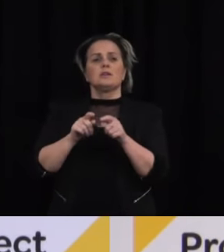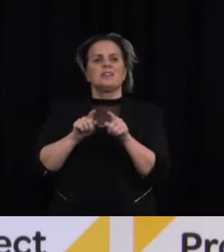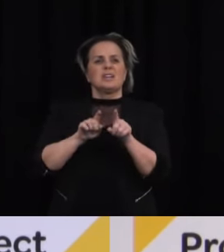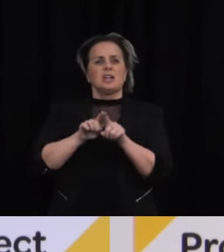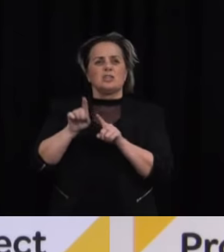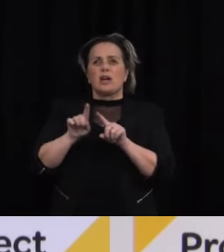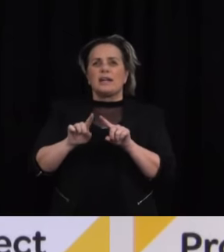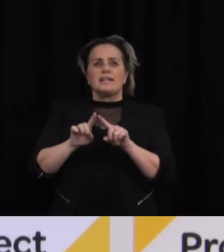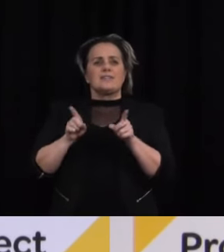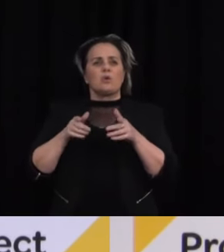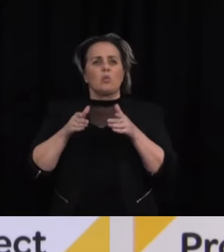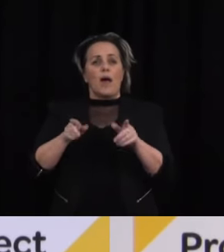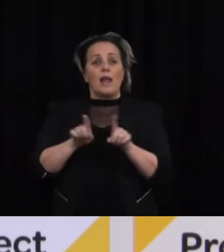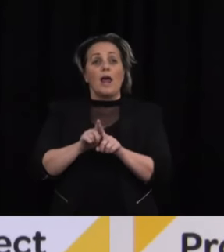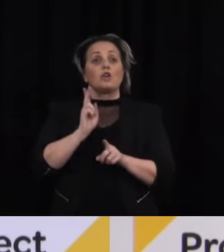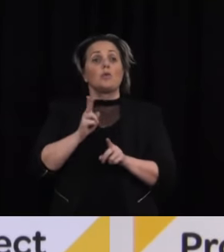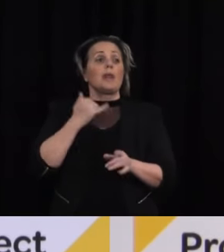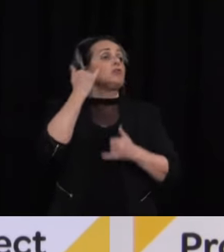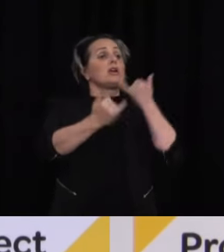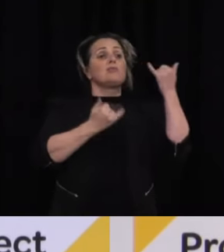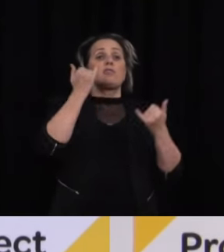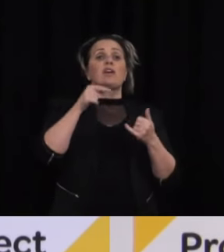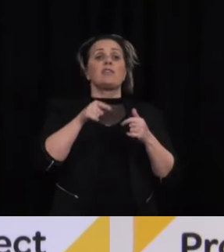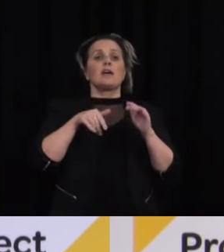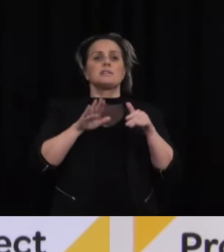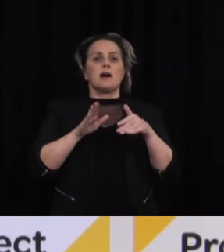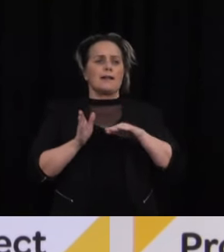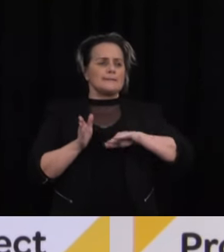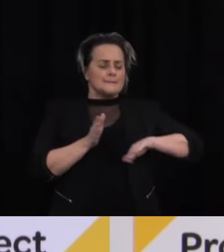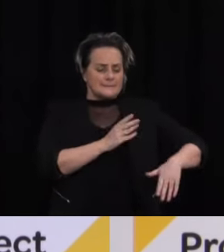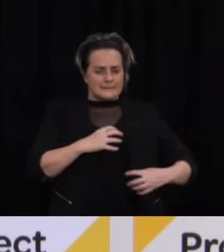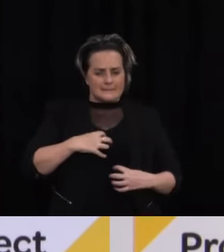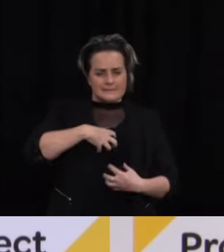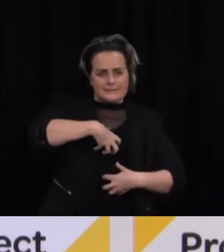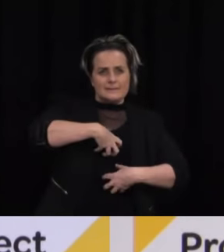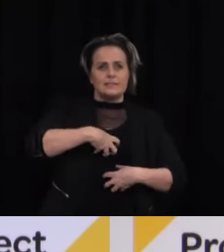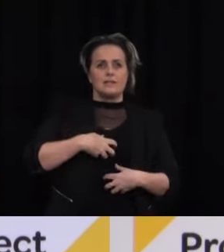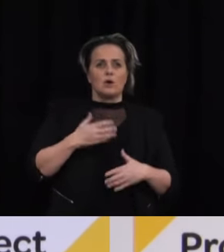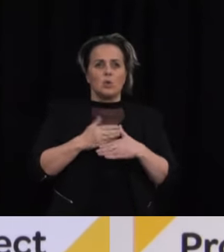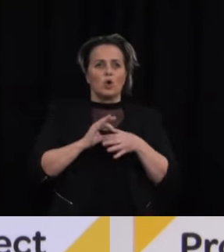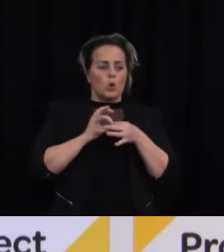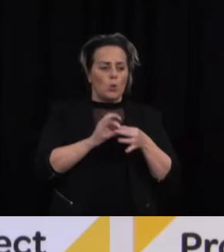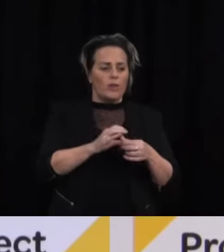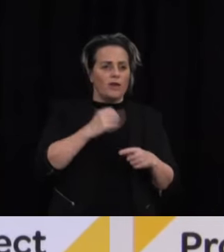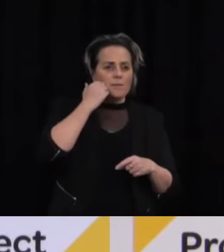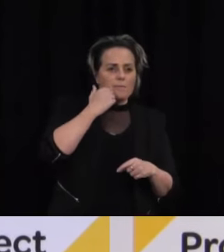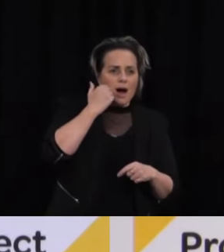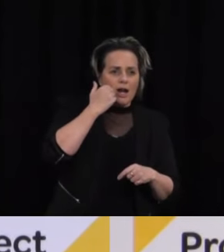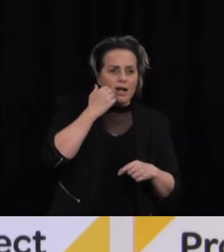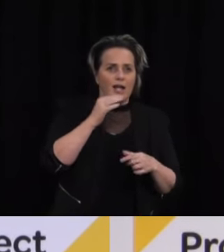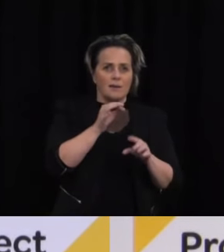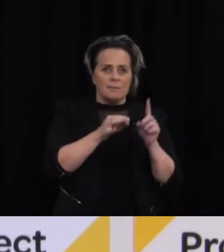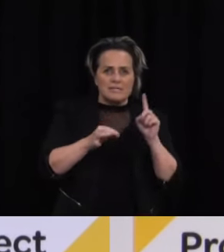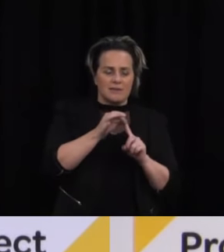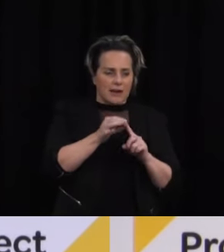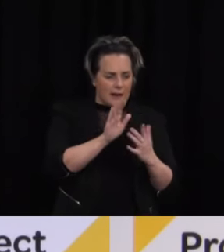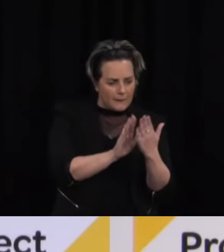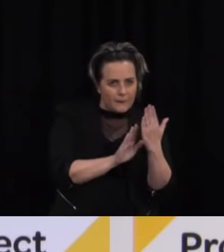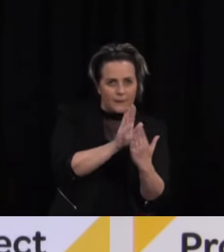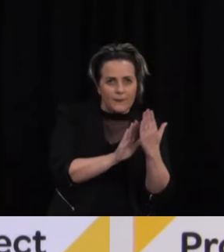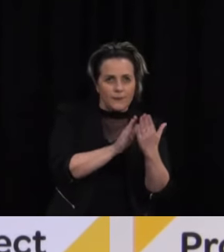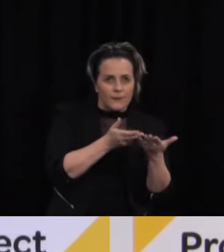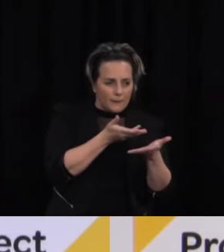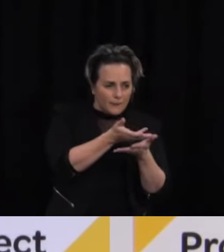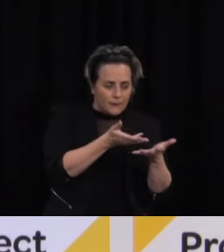traditional contact tracing approach to working very closely with the Māori and Pacific health providers to reach into these communities and